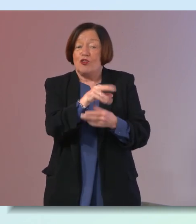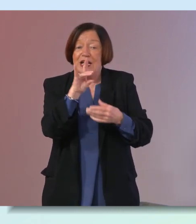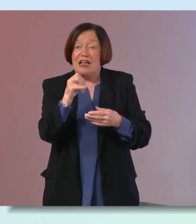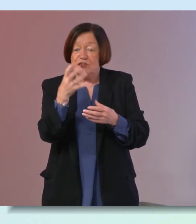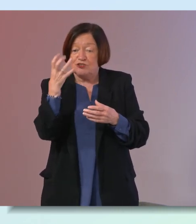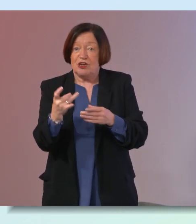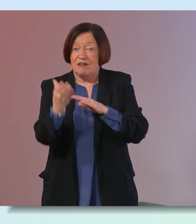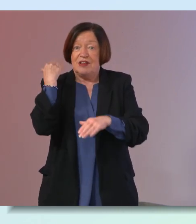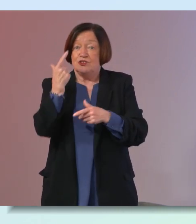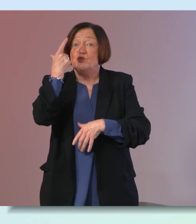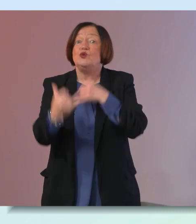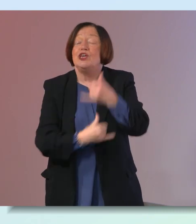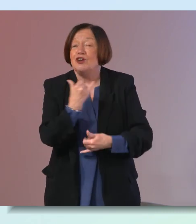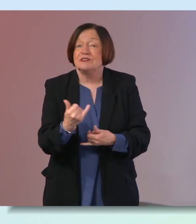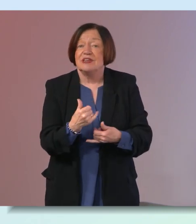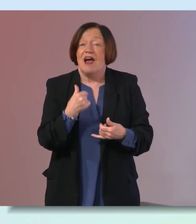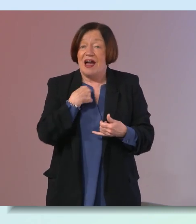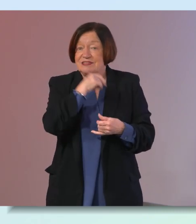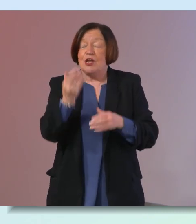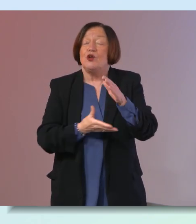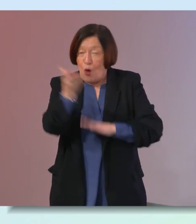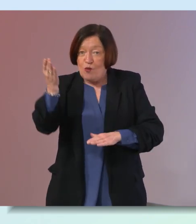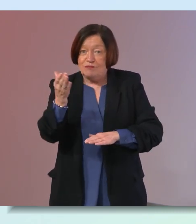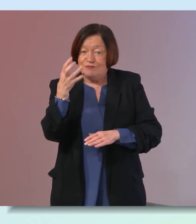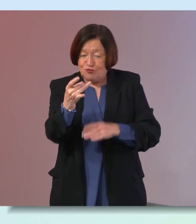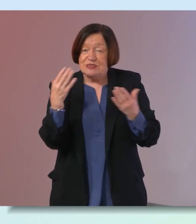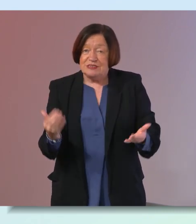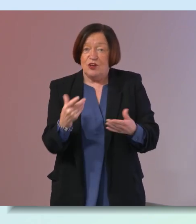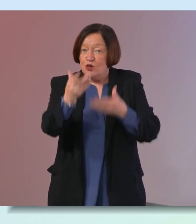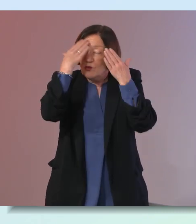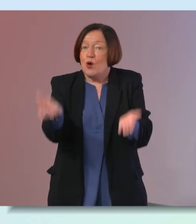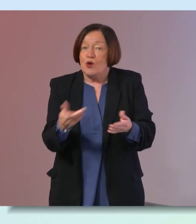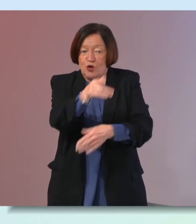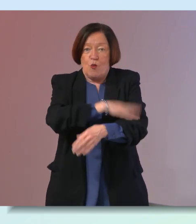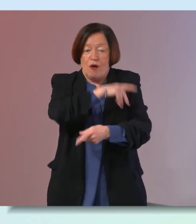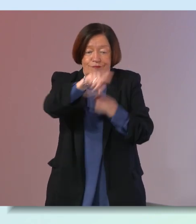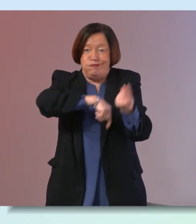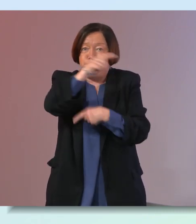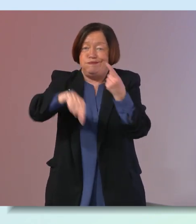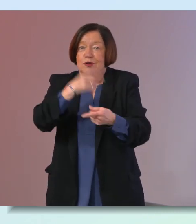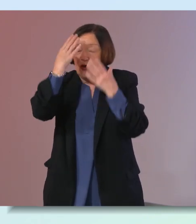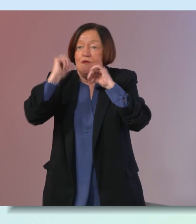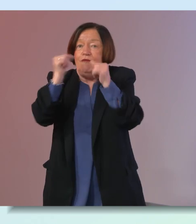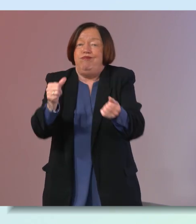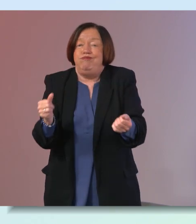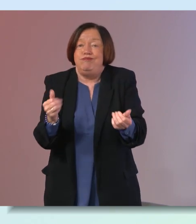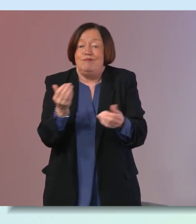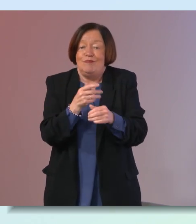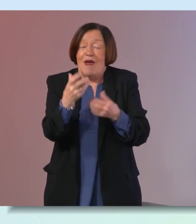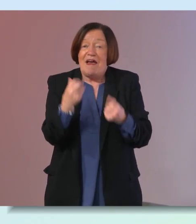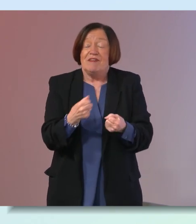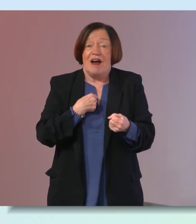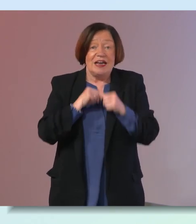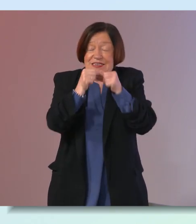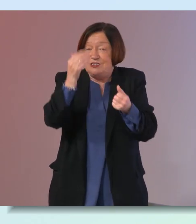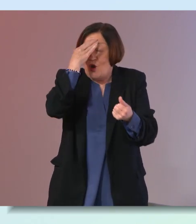checked in the last two years yeah i'd say go get it done you don't know you're walking around you don't know that you have it i